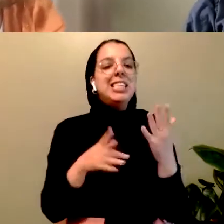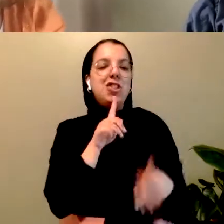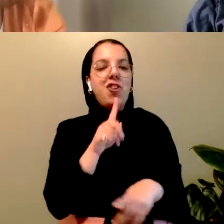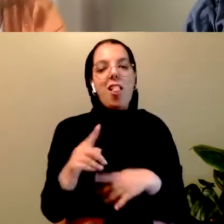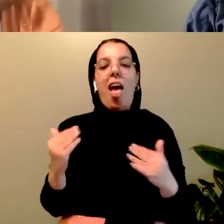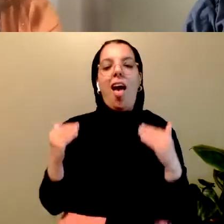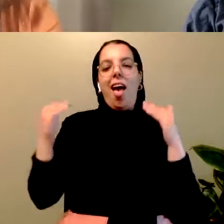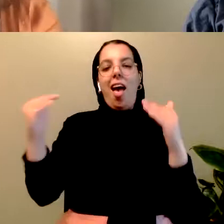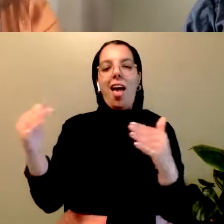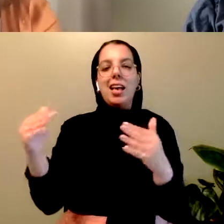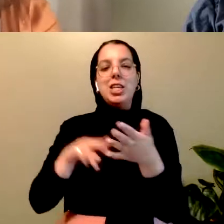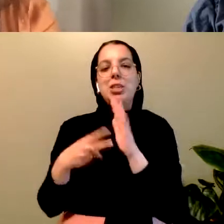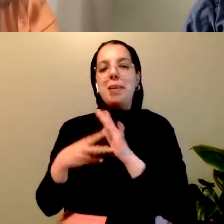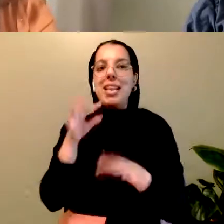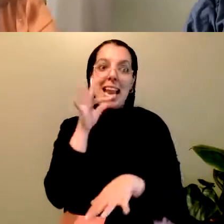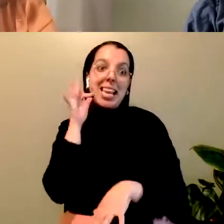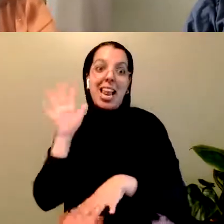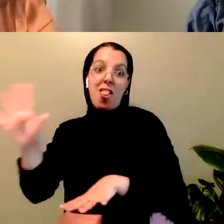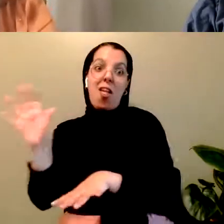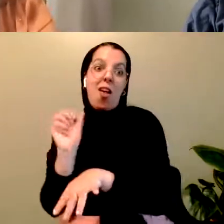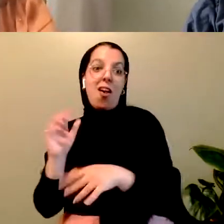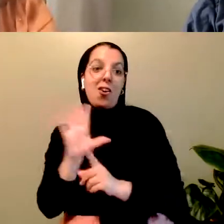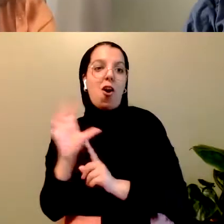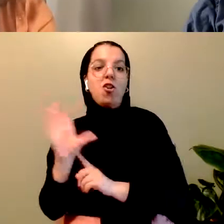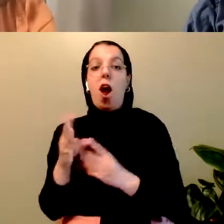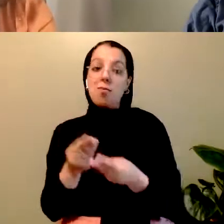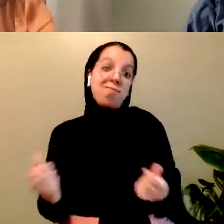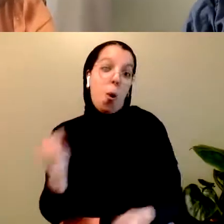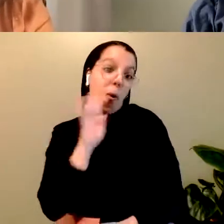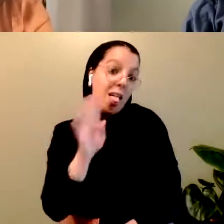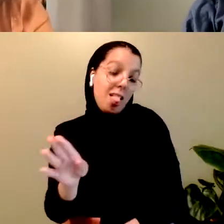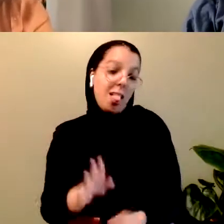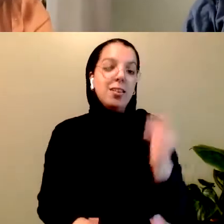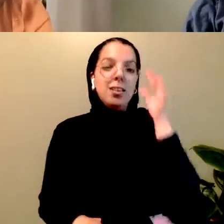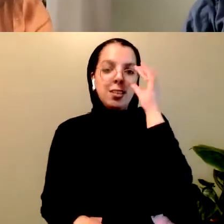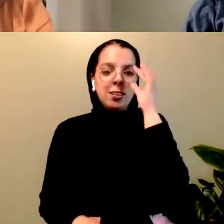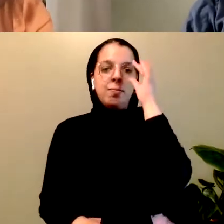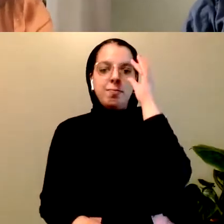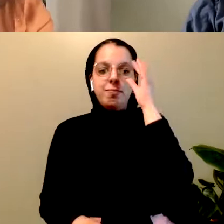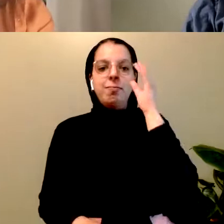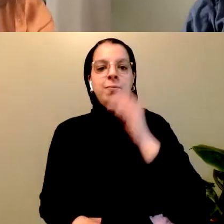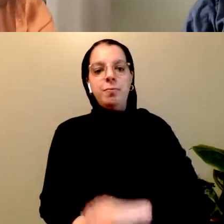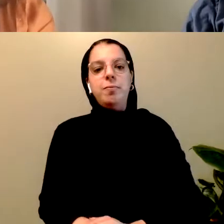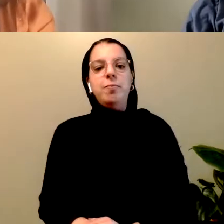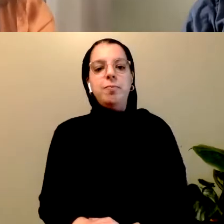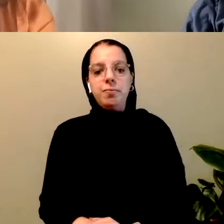resulted in the gradual destruction of the Indian way of life. The Indian arts